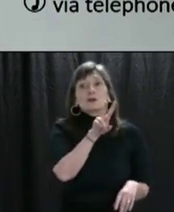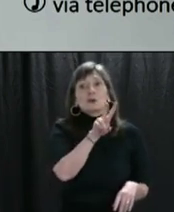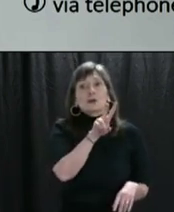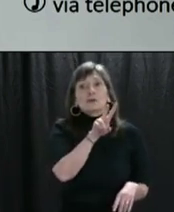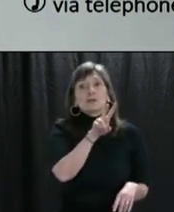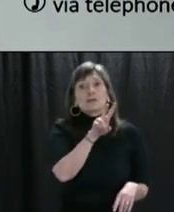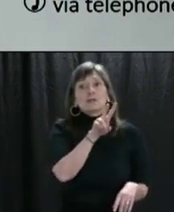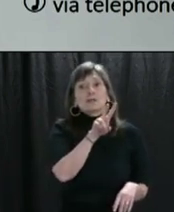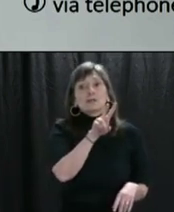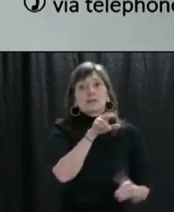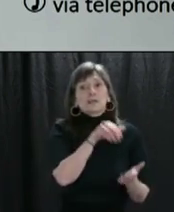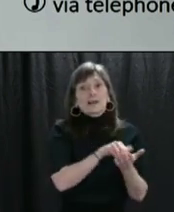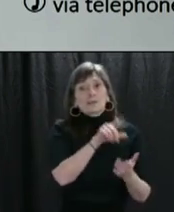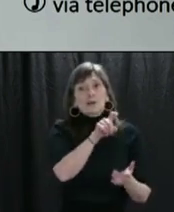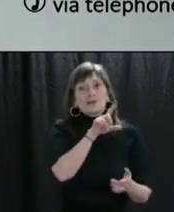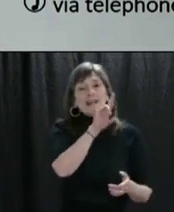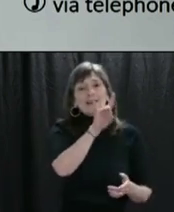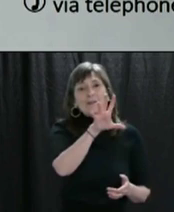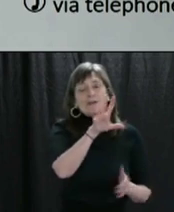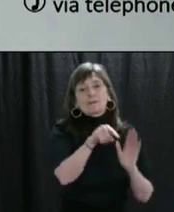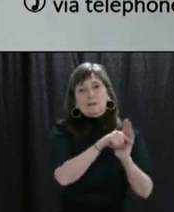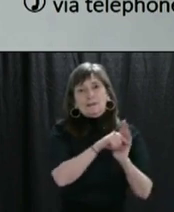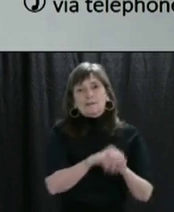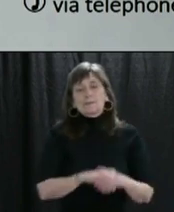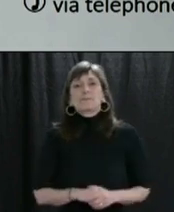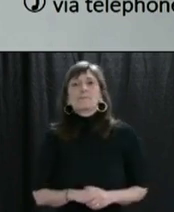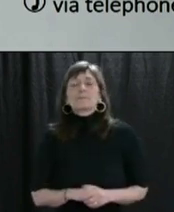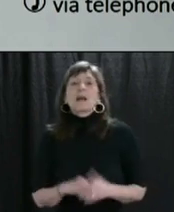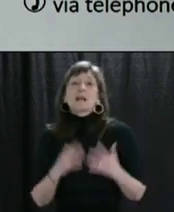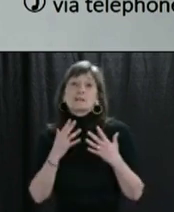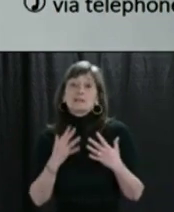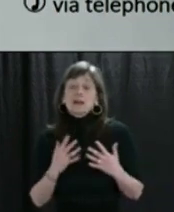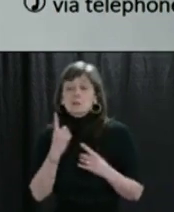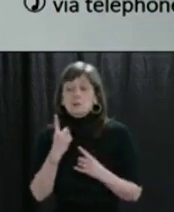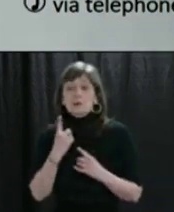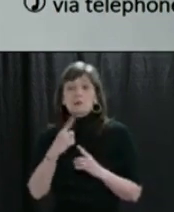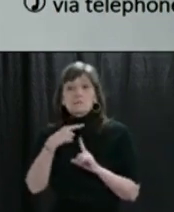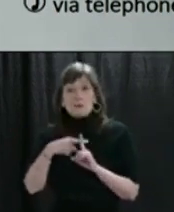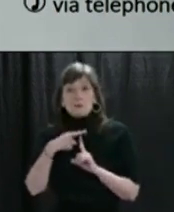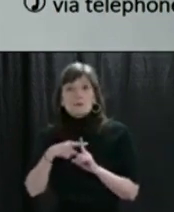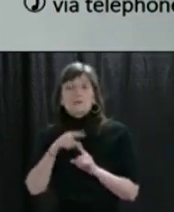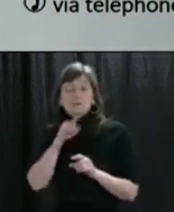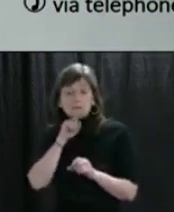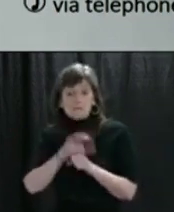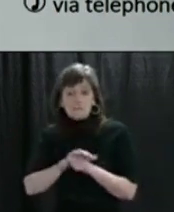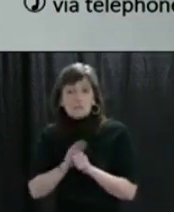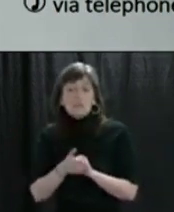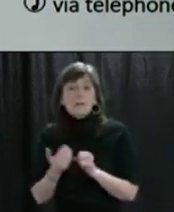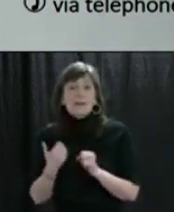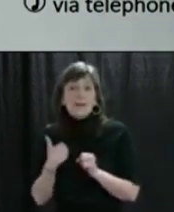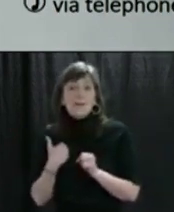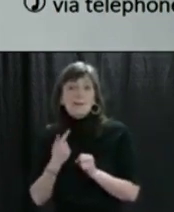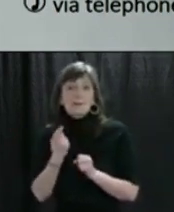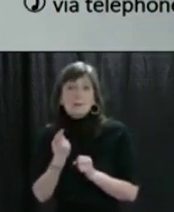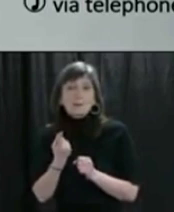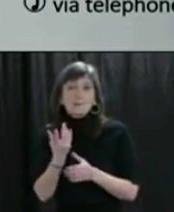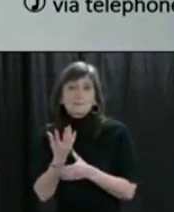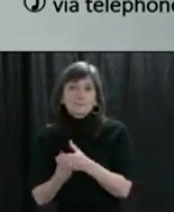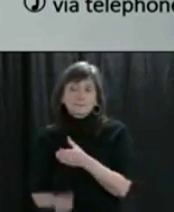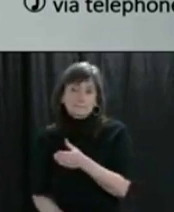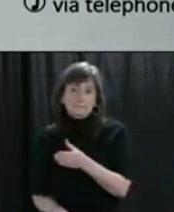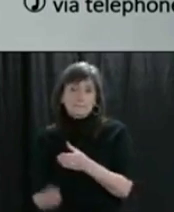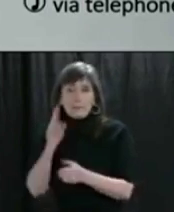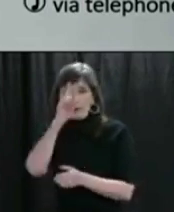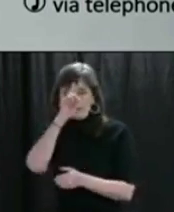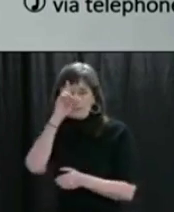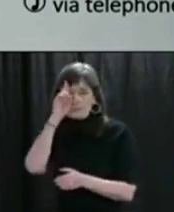Sadly, I must also report that a person who was confirmed positive for COVID-19 has passed away in hospital.